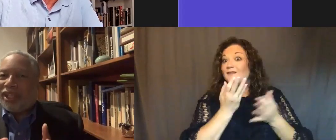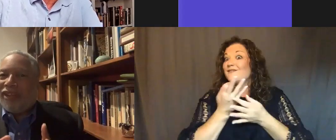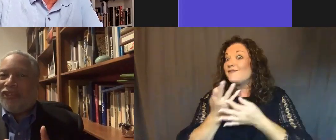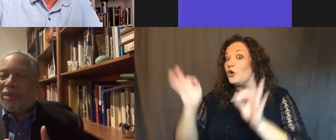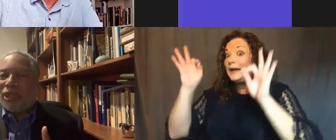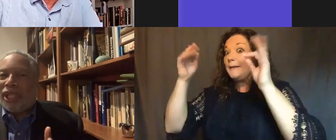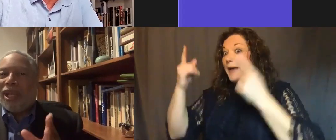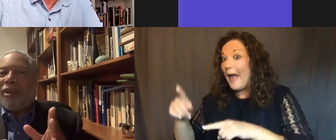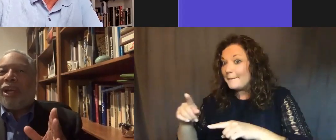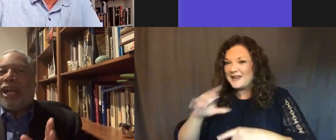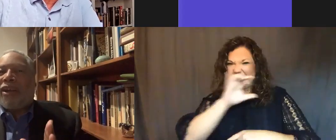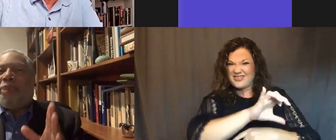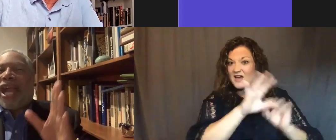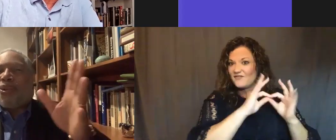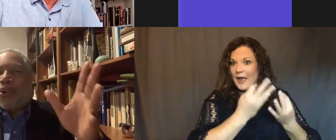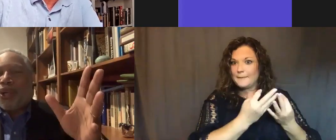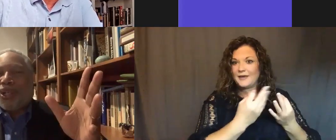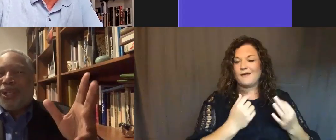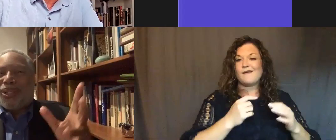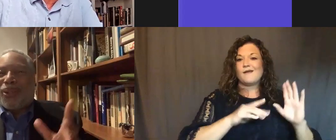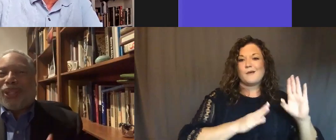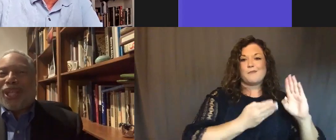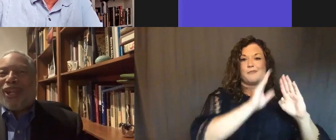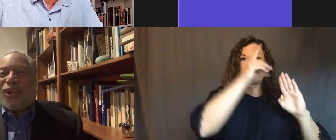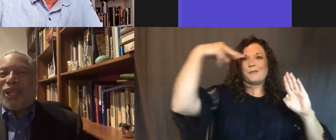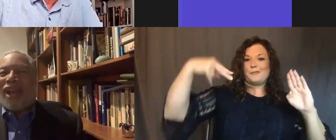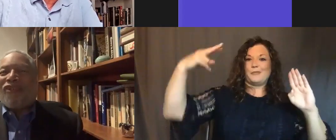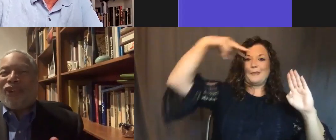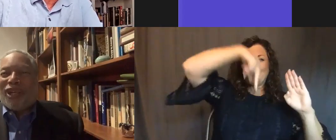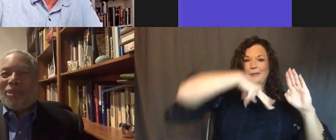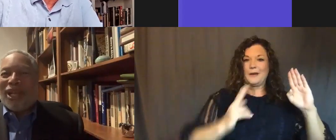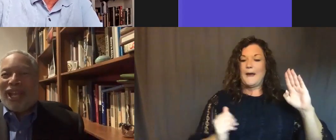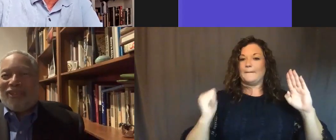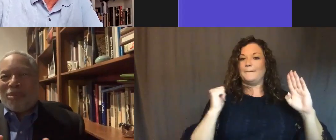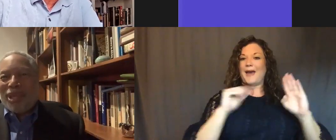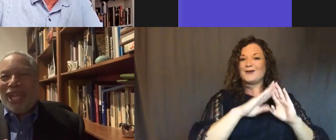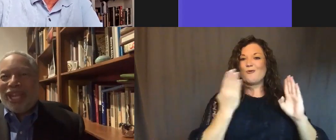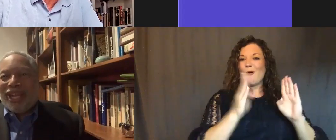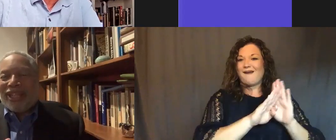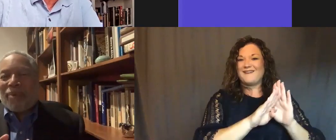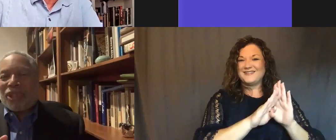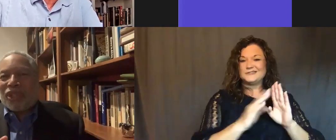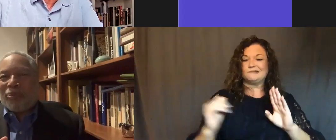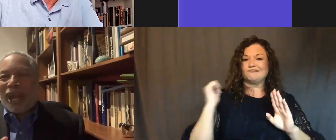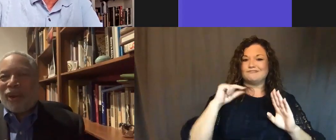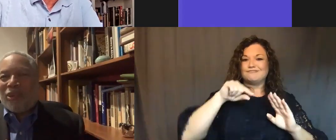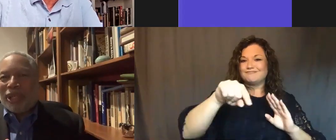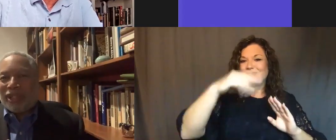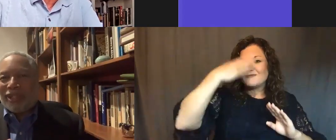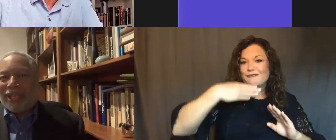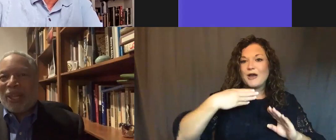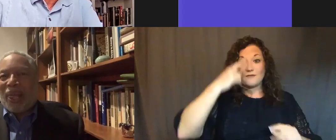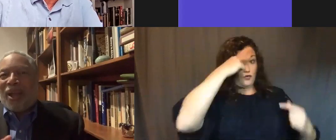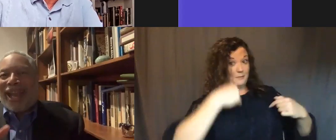the enslaved family cut out a back door so that they could have freedom. And for me, that was so powerful